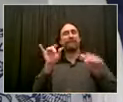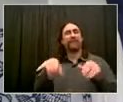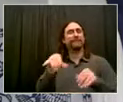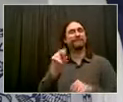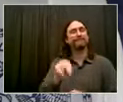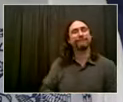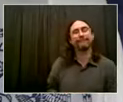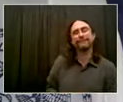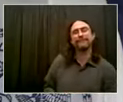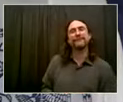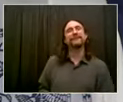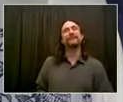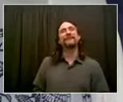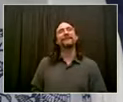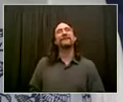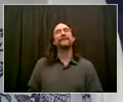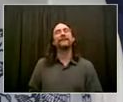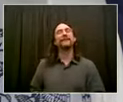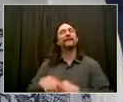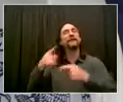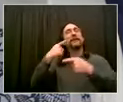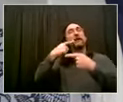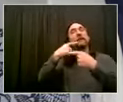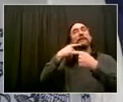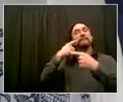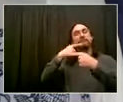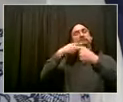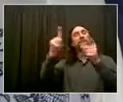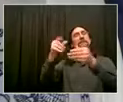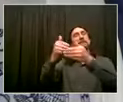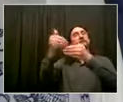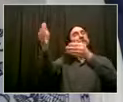Good morning, Mayor. Hey, Odalis, how are you?